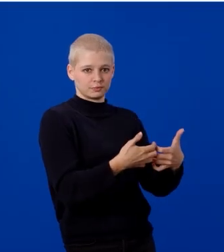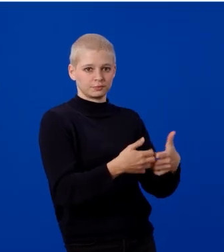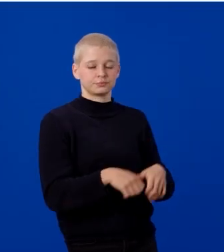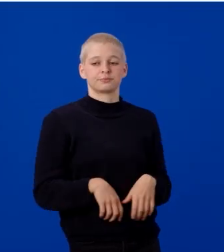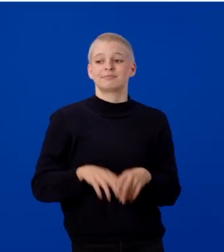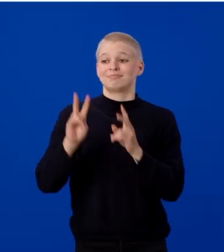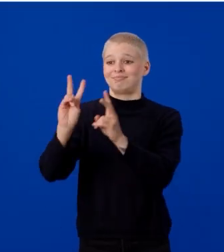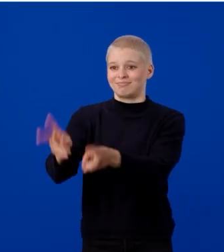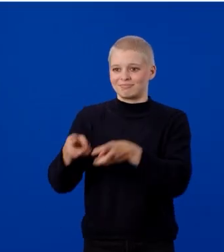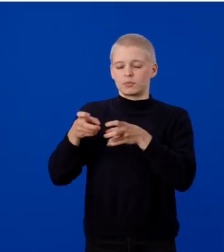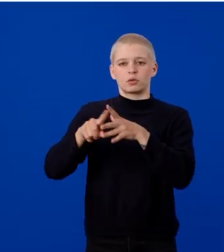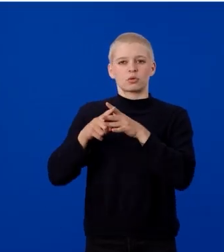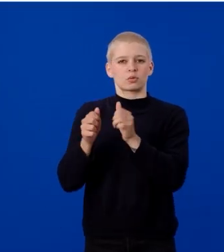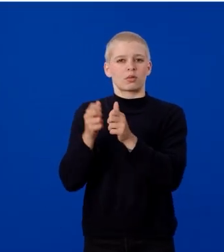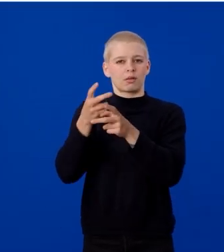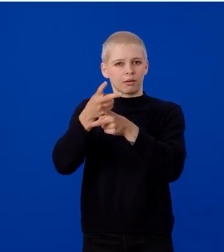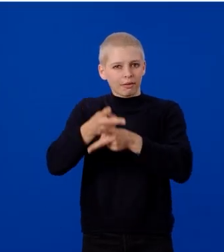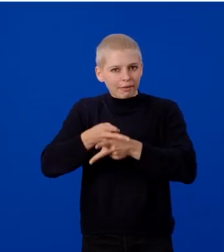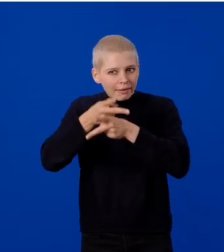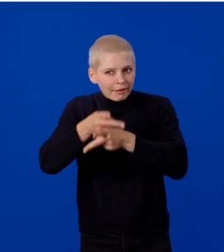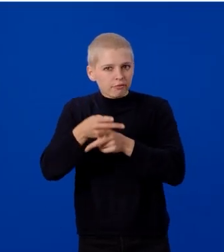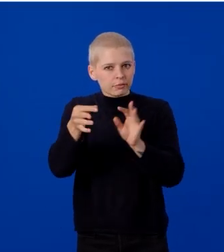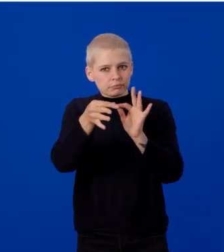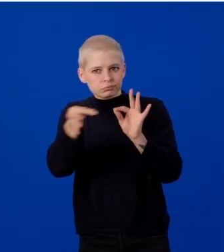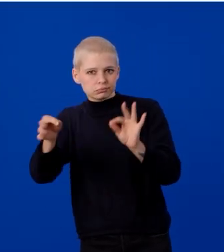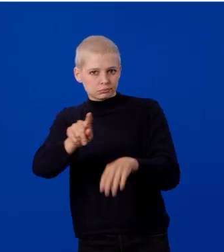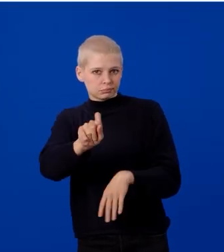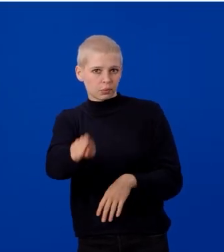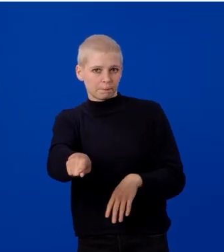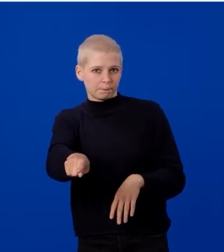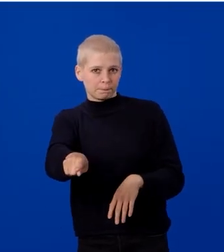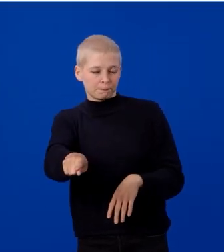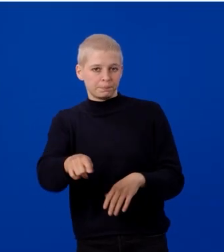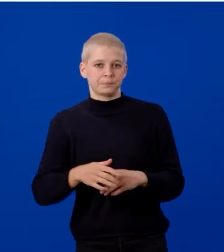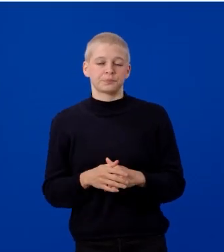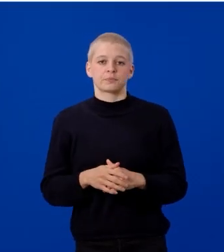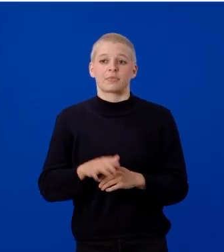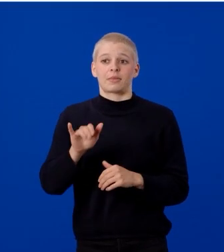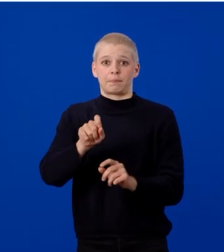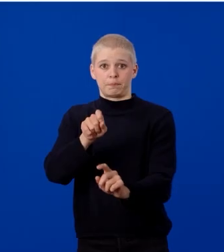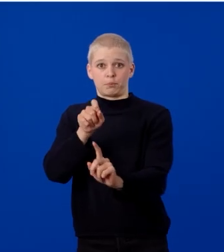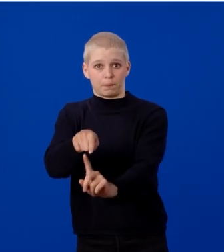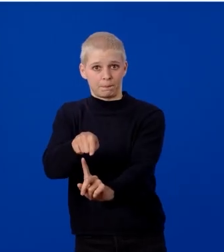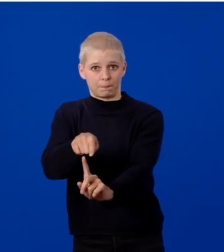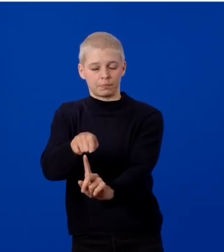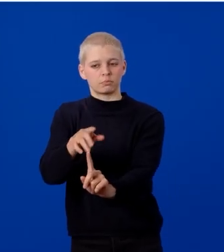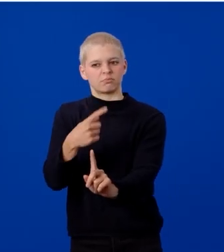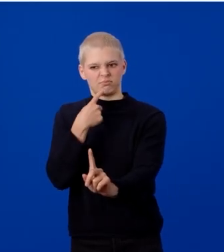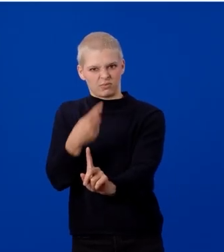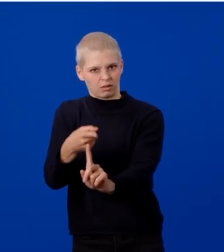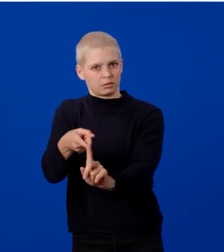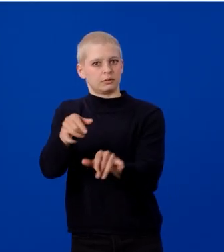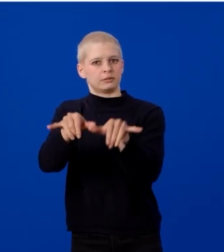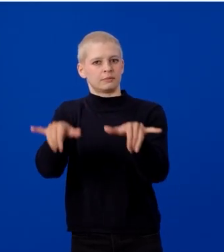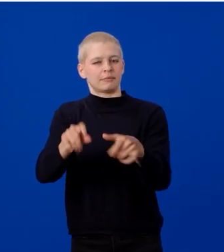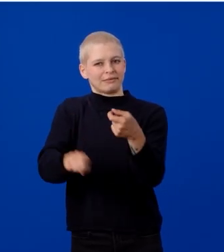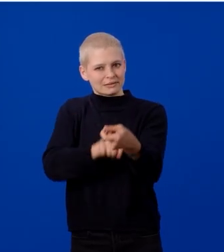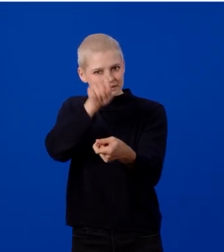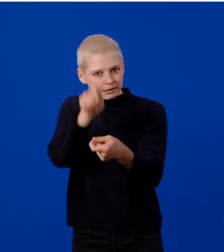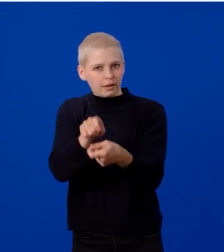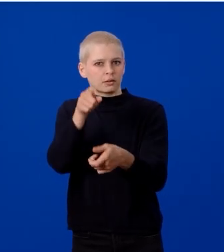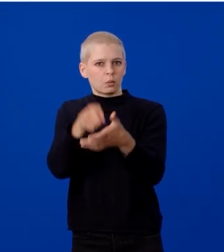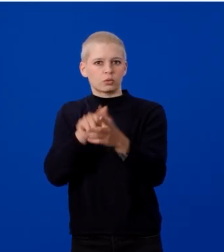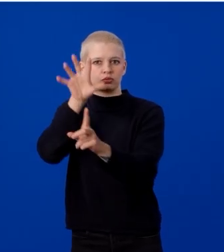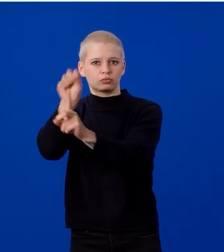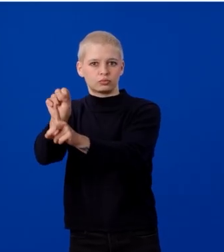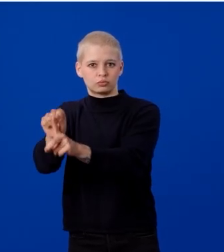starts with carefully crafted prompts. These prompts tell the system exactly what to